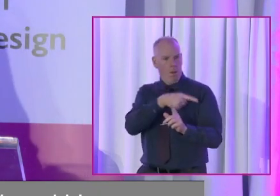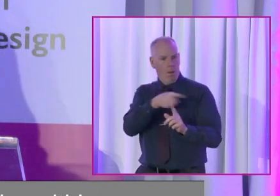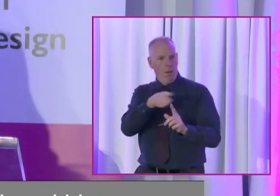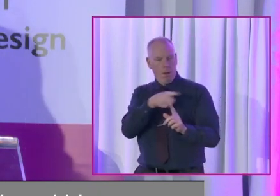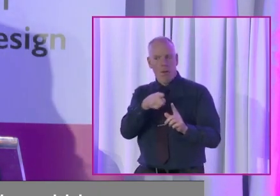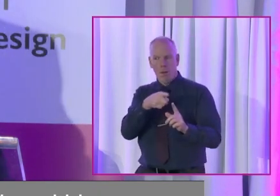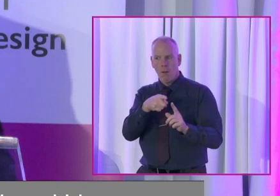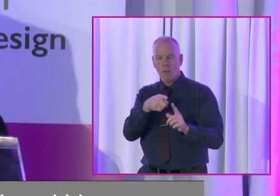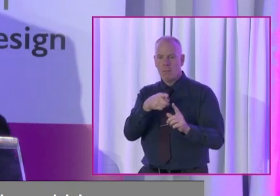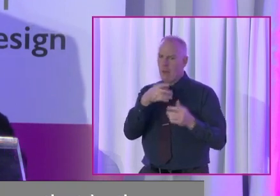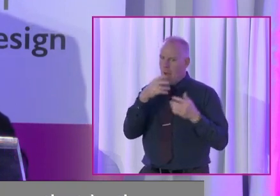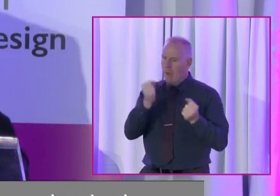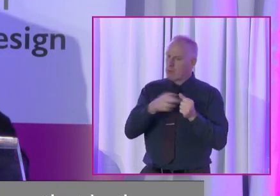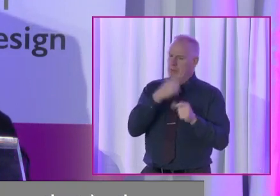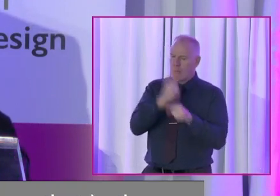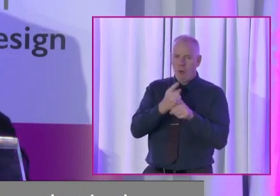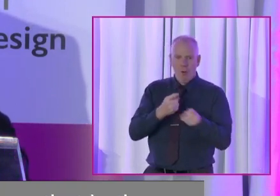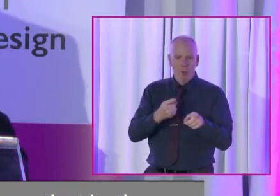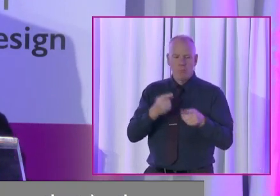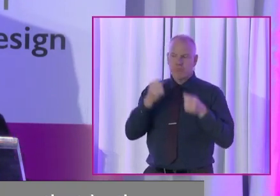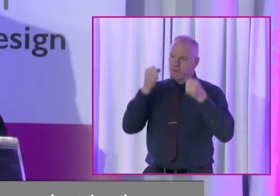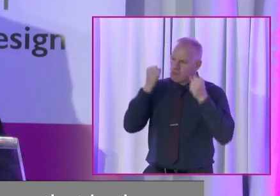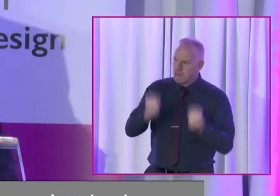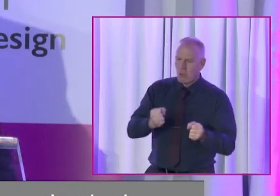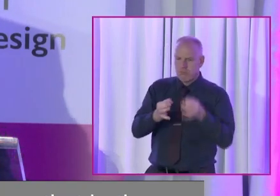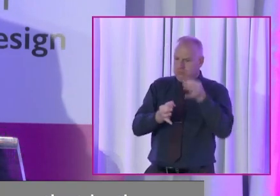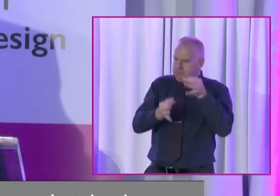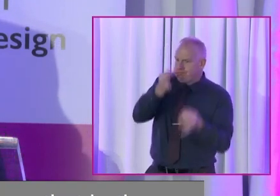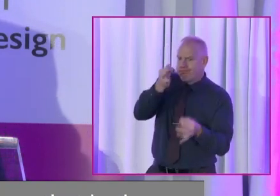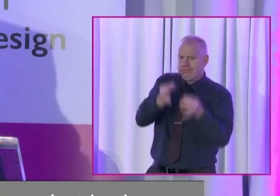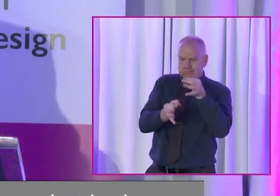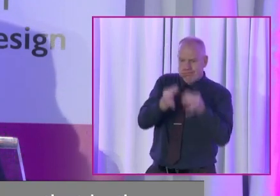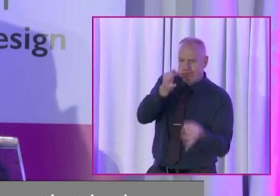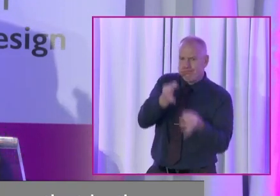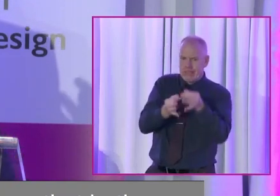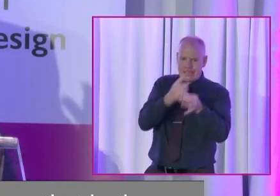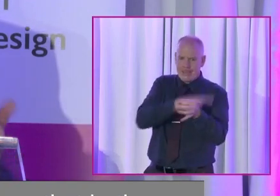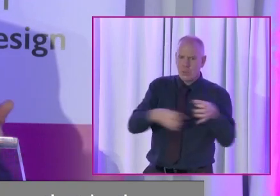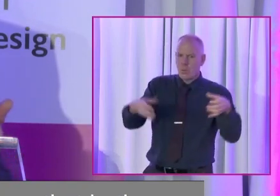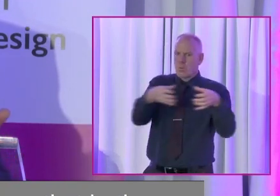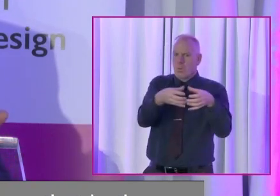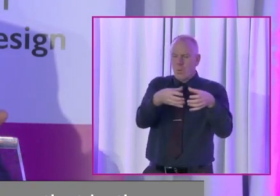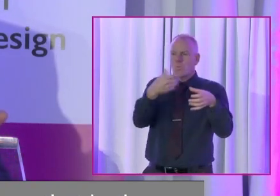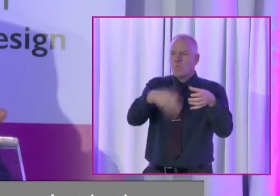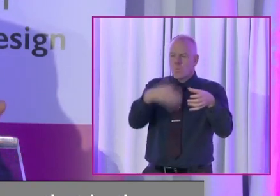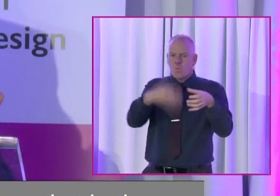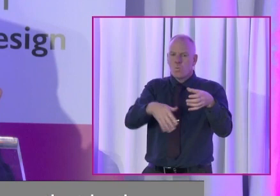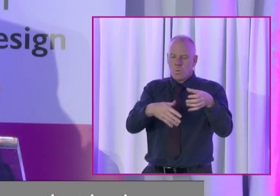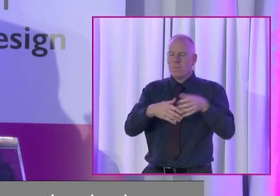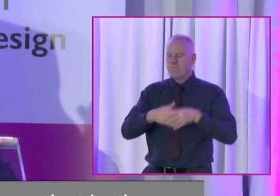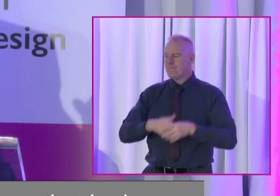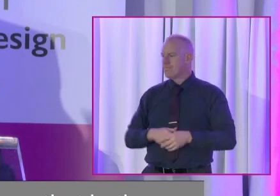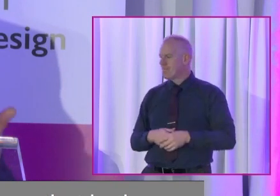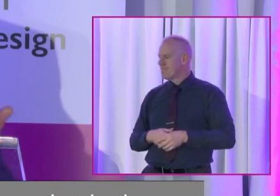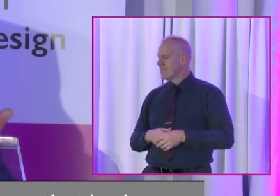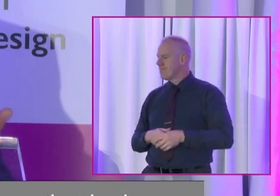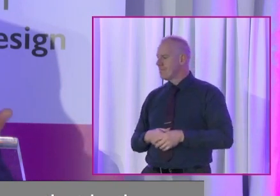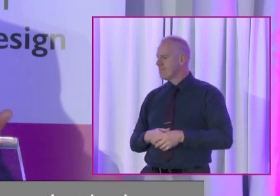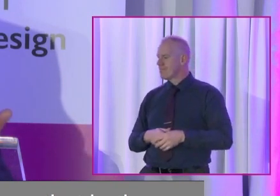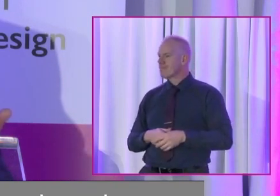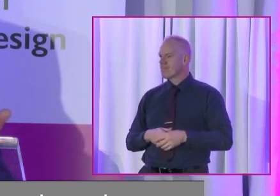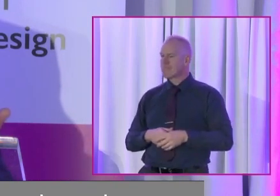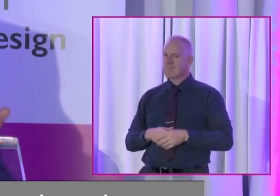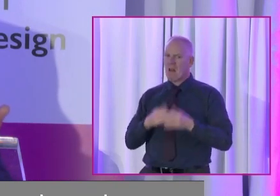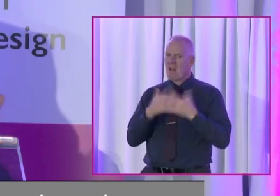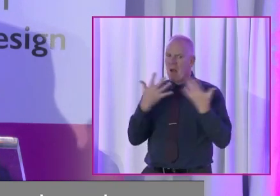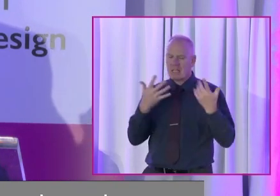literally and metaphorically. It is a very, very dynamic space. It's very, very